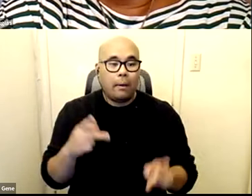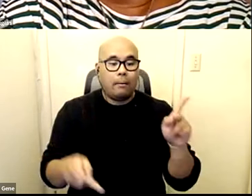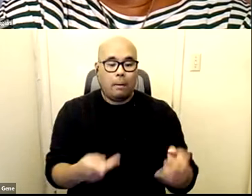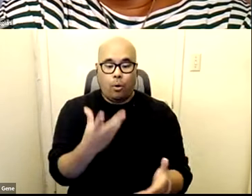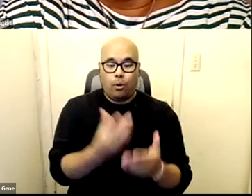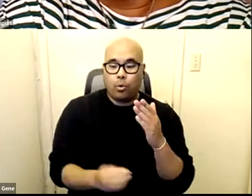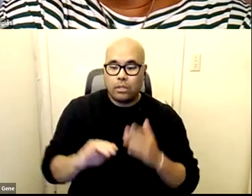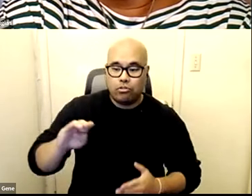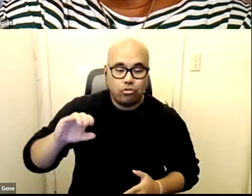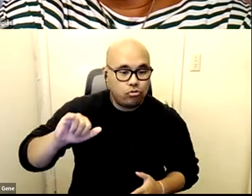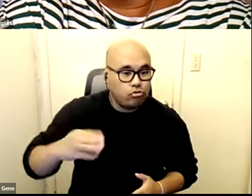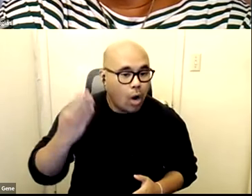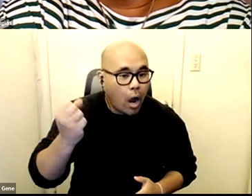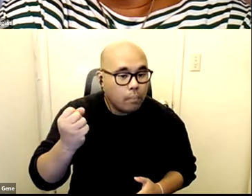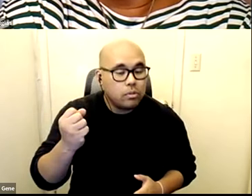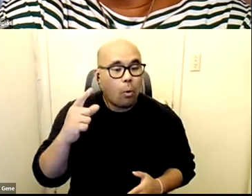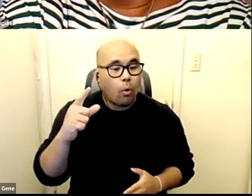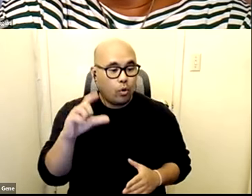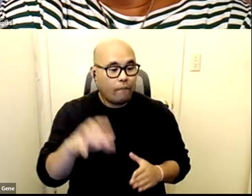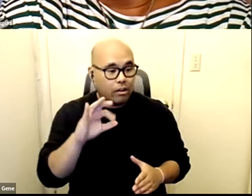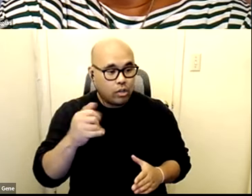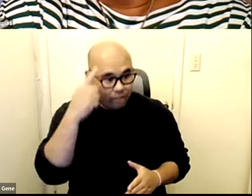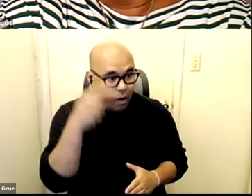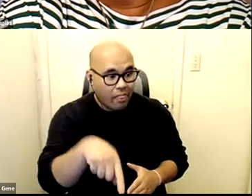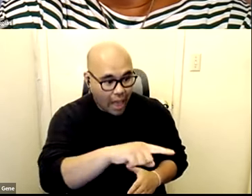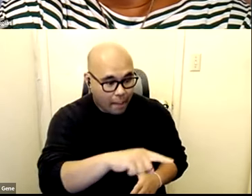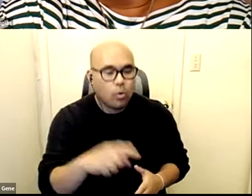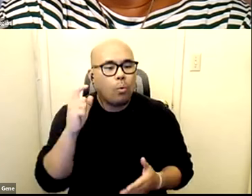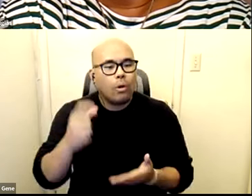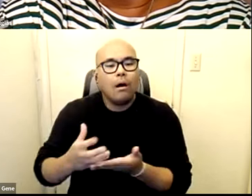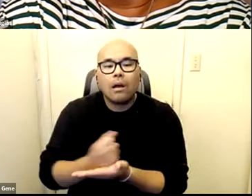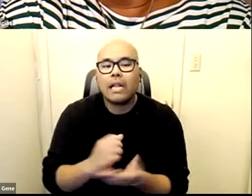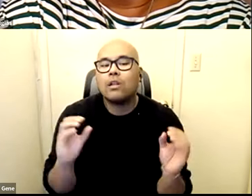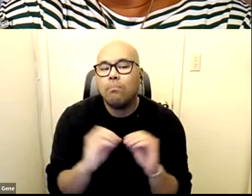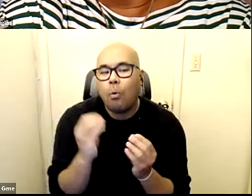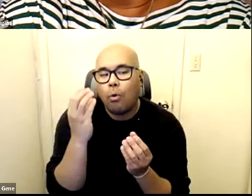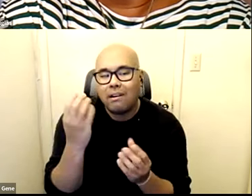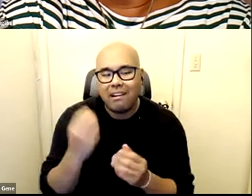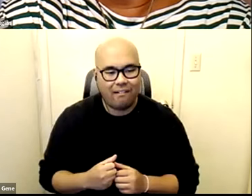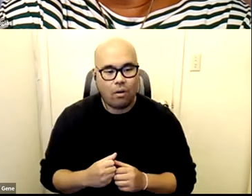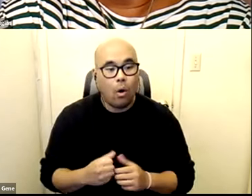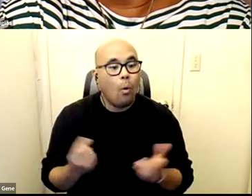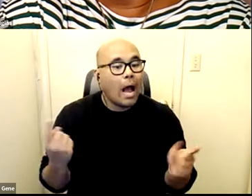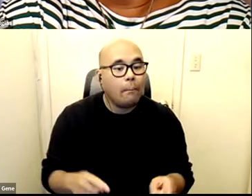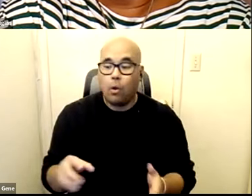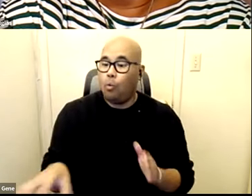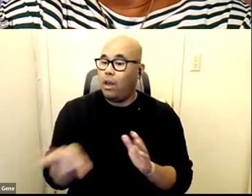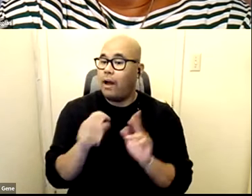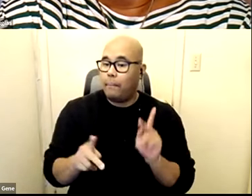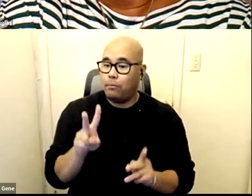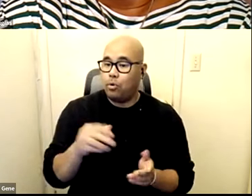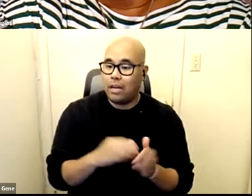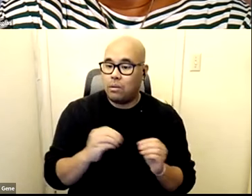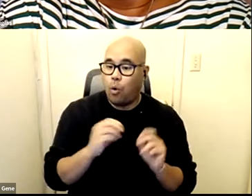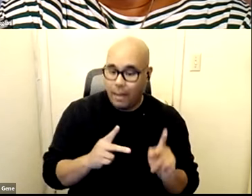found or that you've found for them you collect more data and say we found two thousand people jobs and of that two thousand